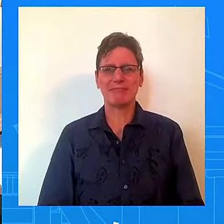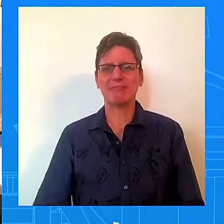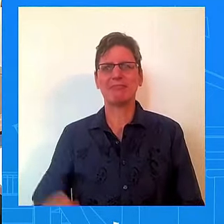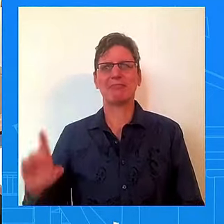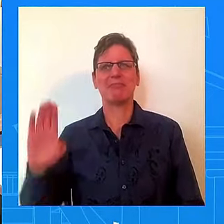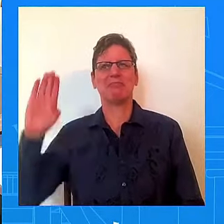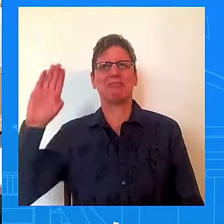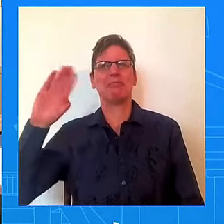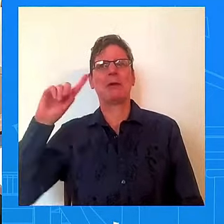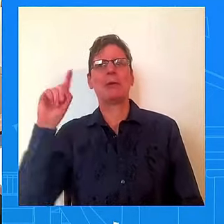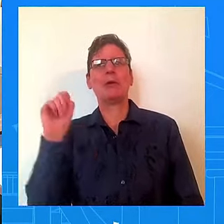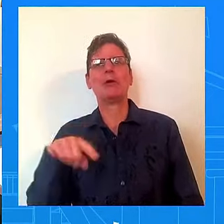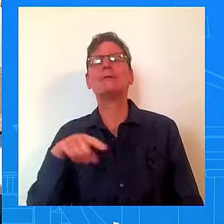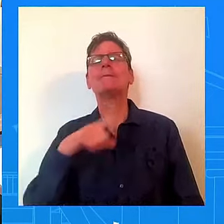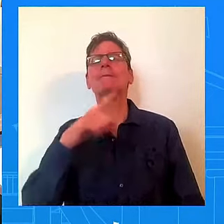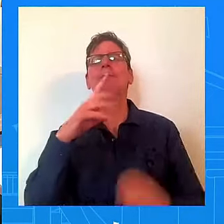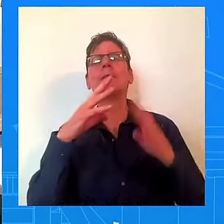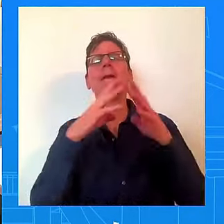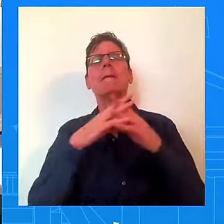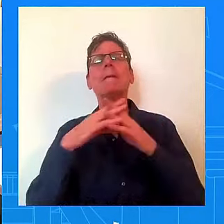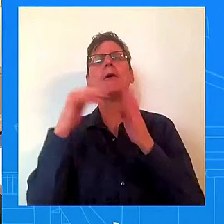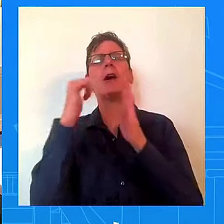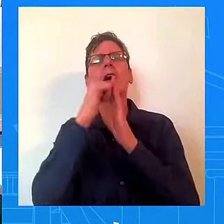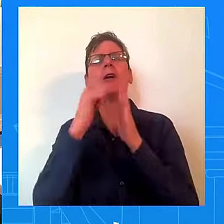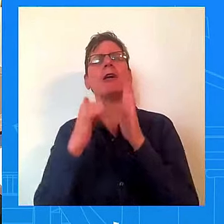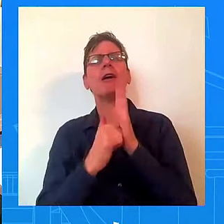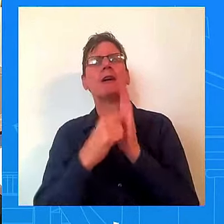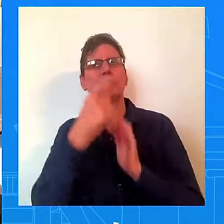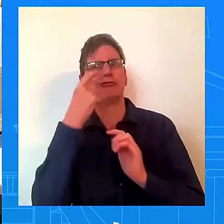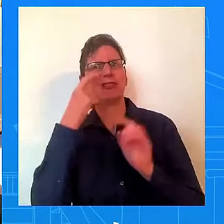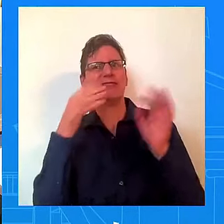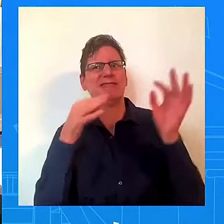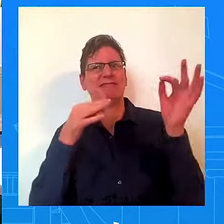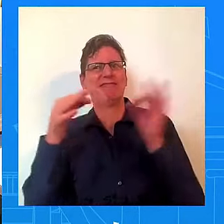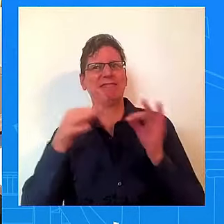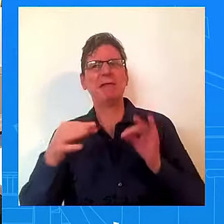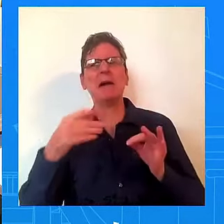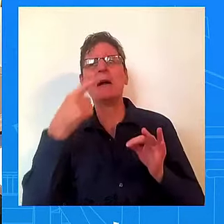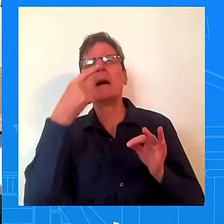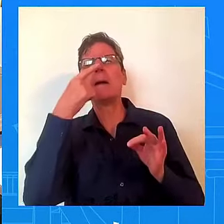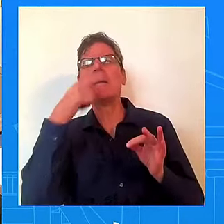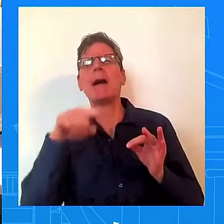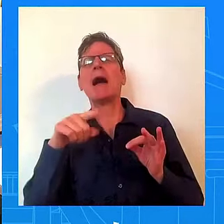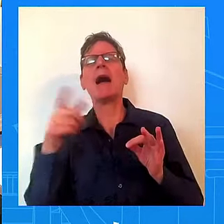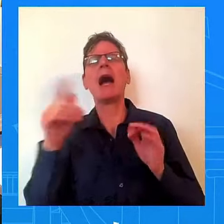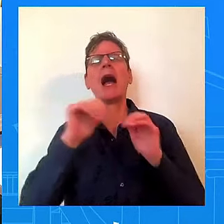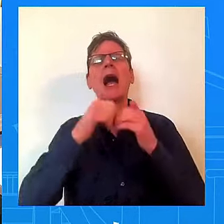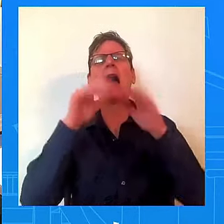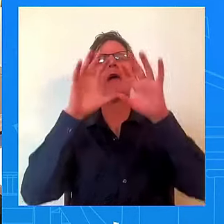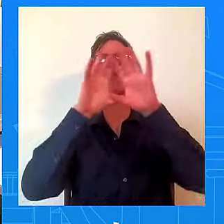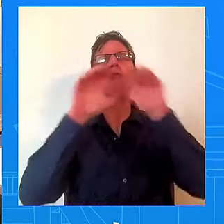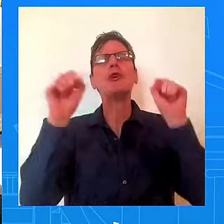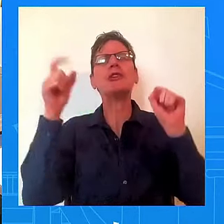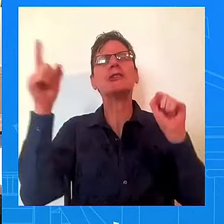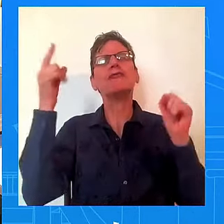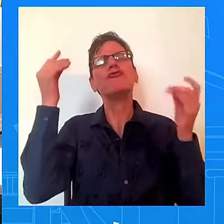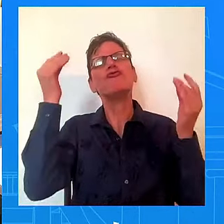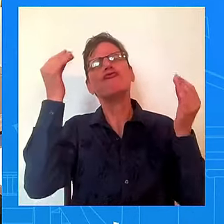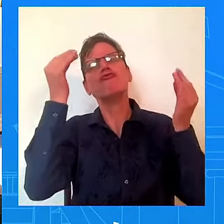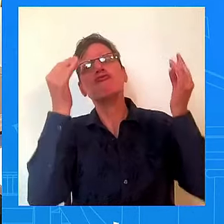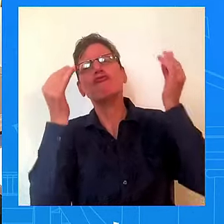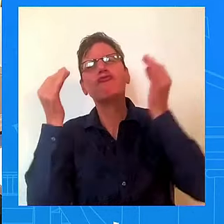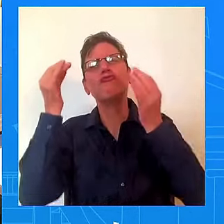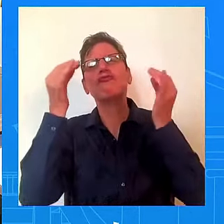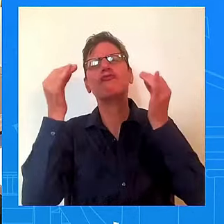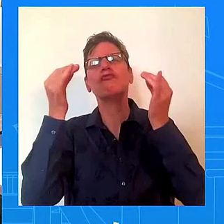is there anything you can share on just how the president's thinking about these projects, these goals